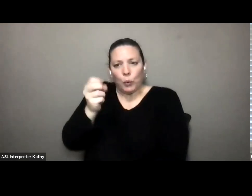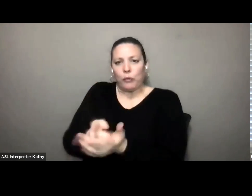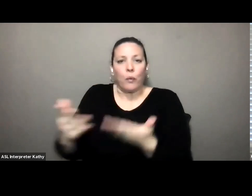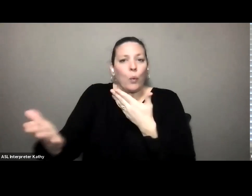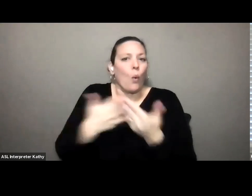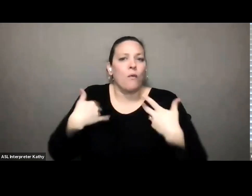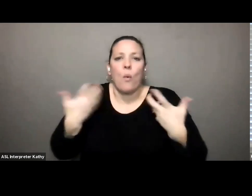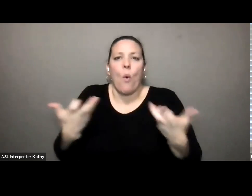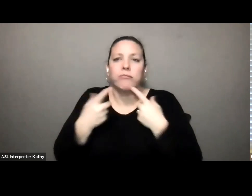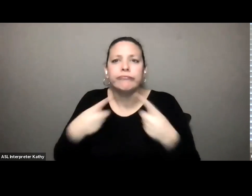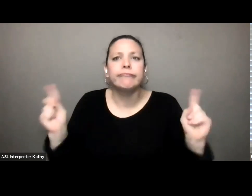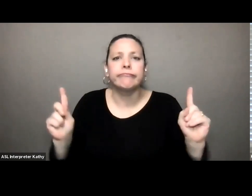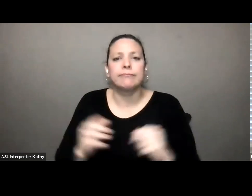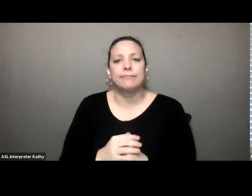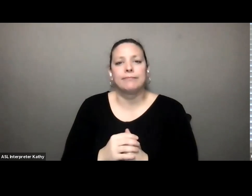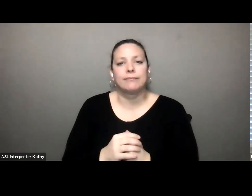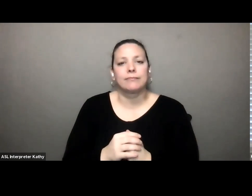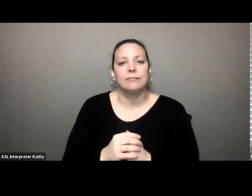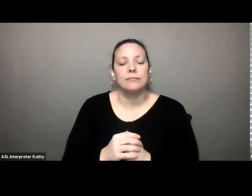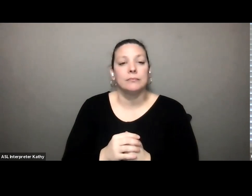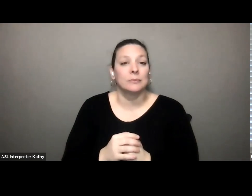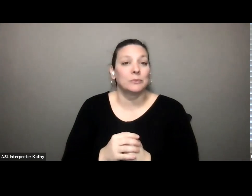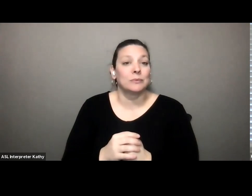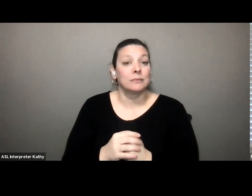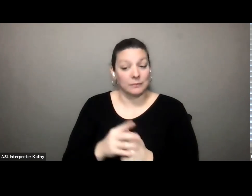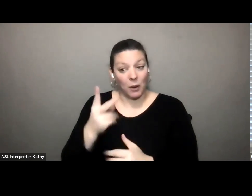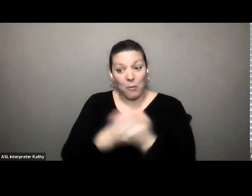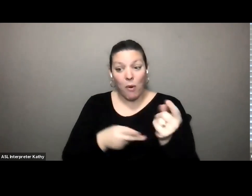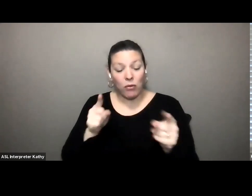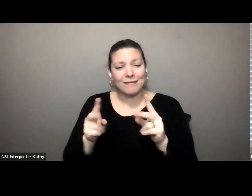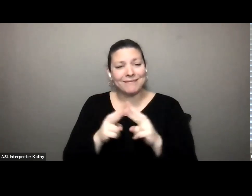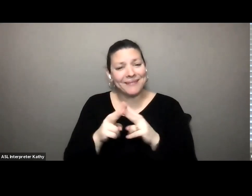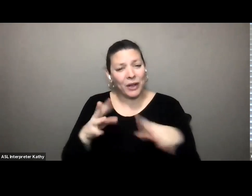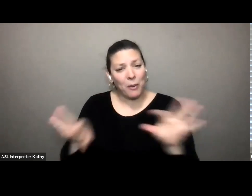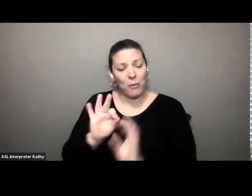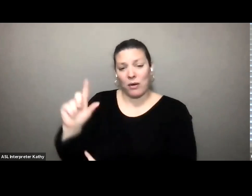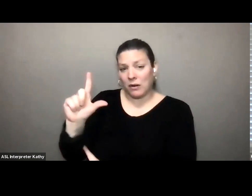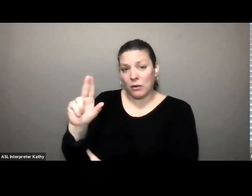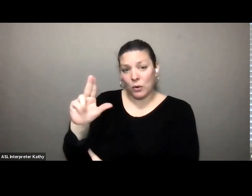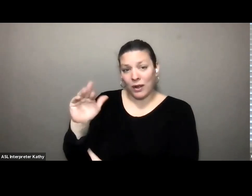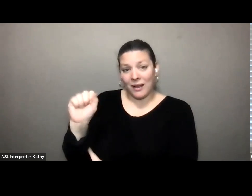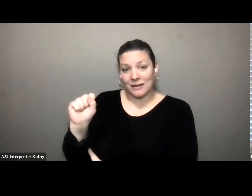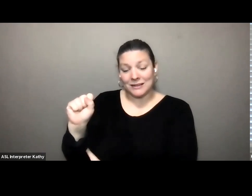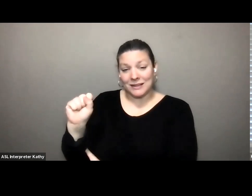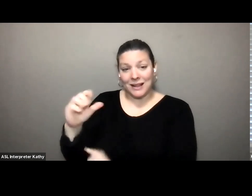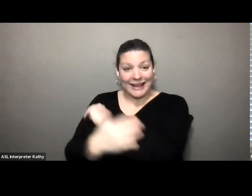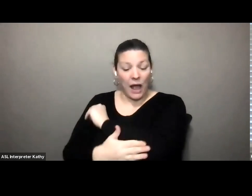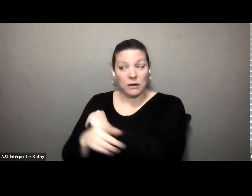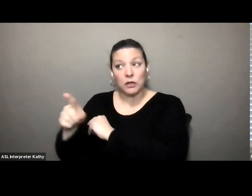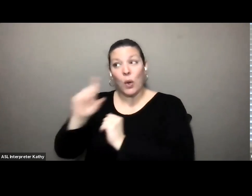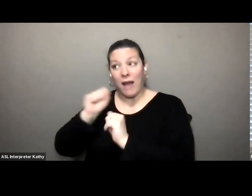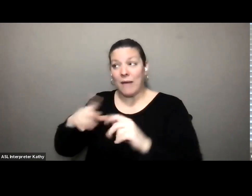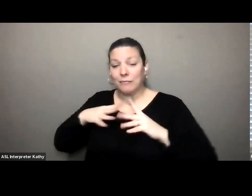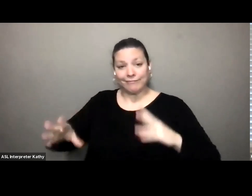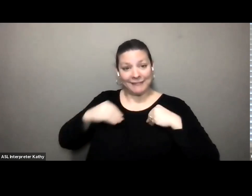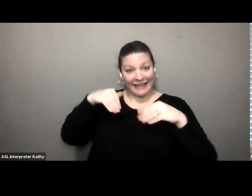so both of those things are very important lucas county granting them membership into a member community